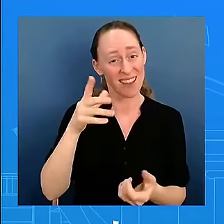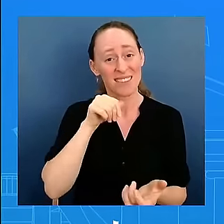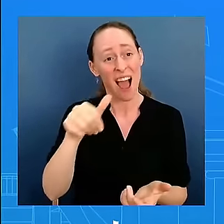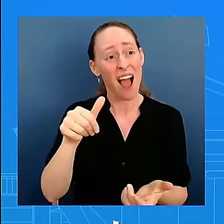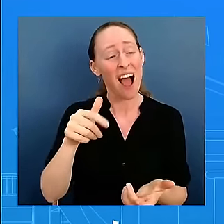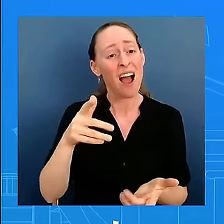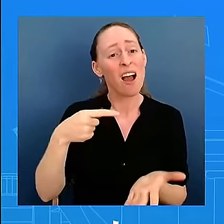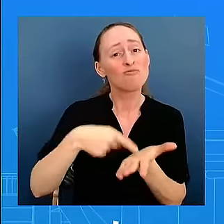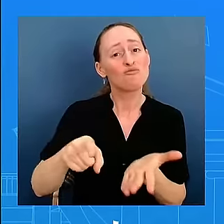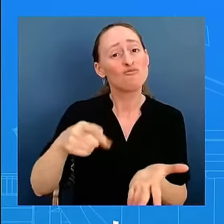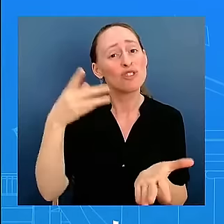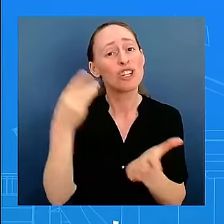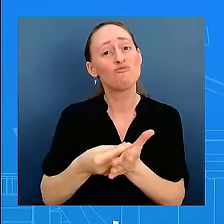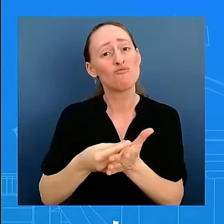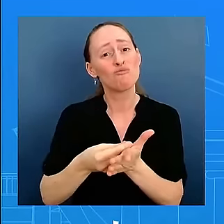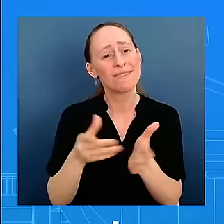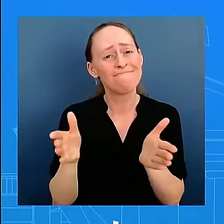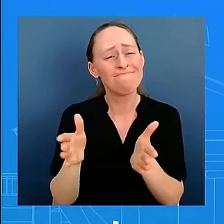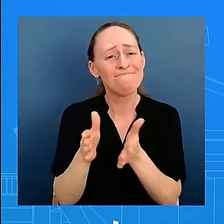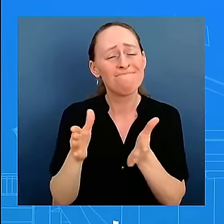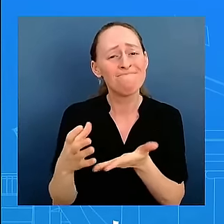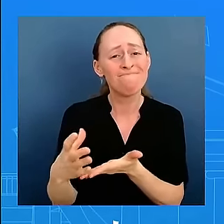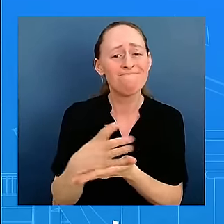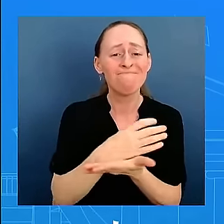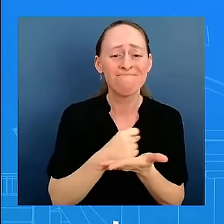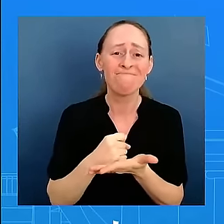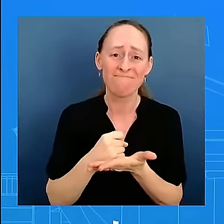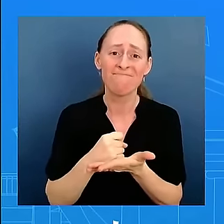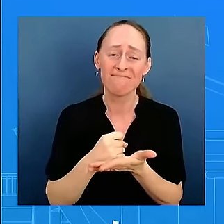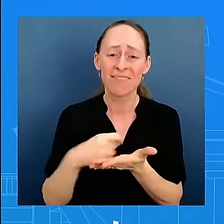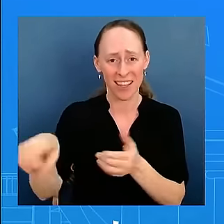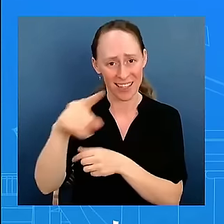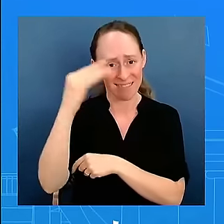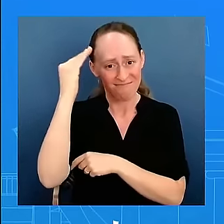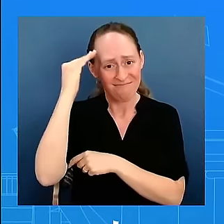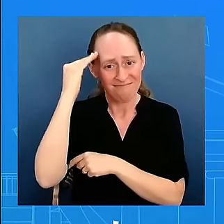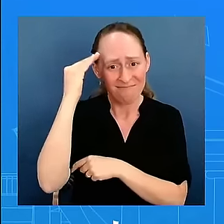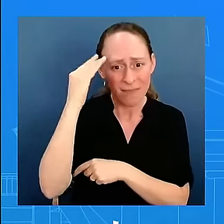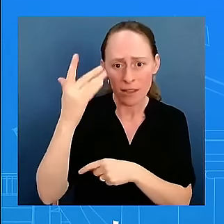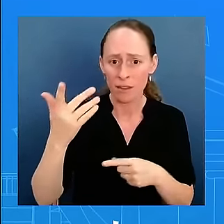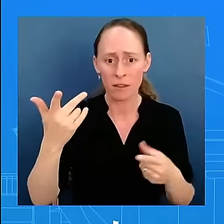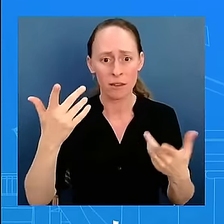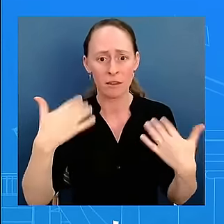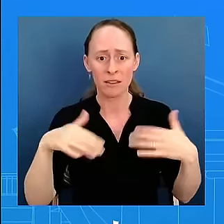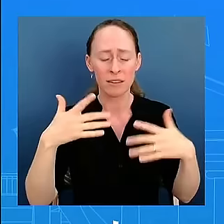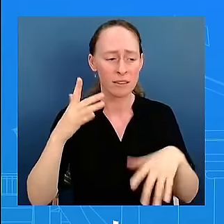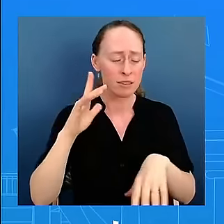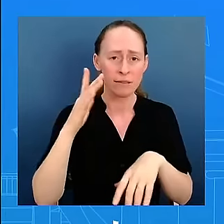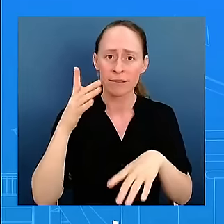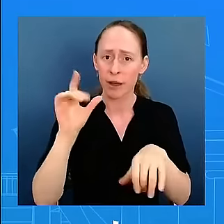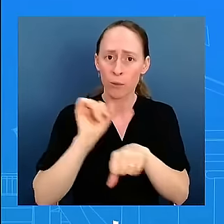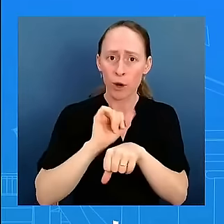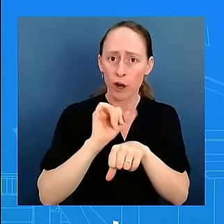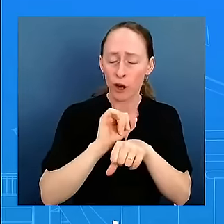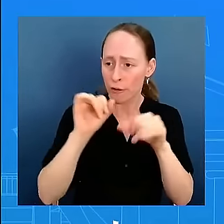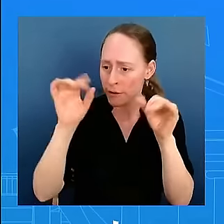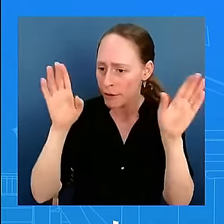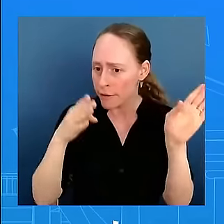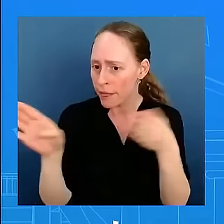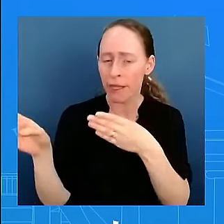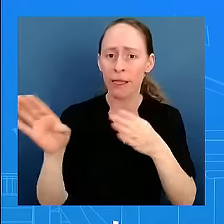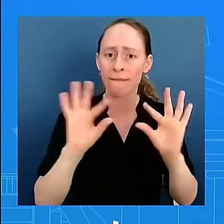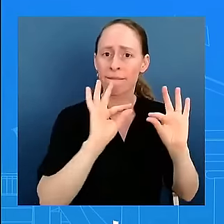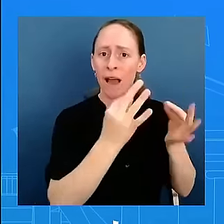well and it takes you away from your family uh you don't sleep as much uh they are you know